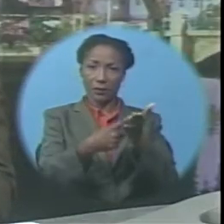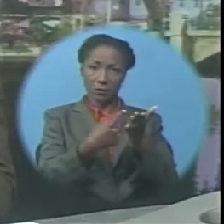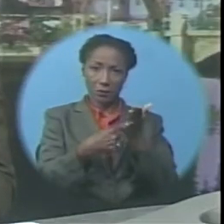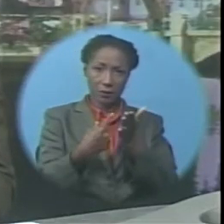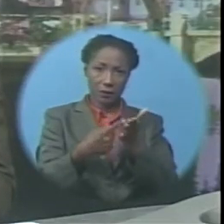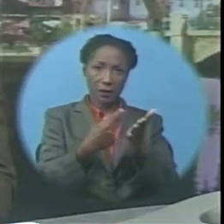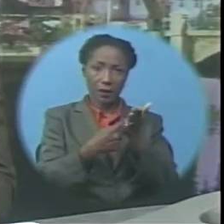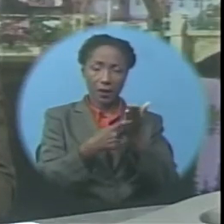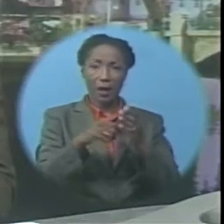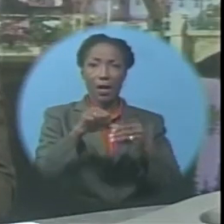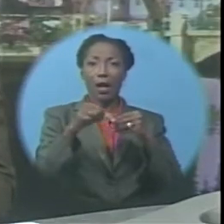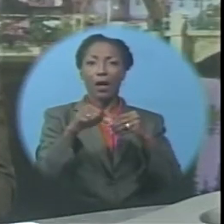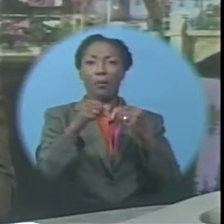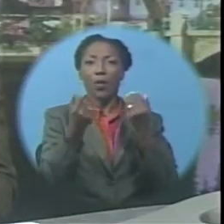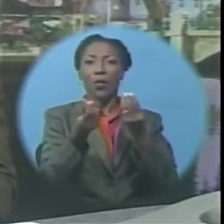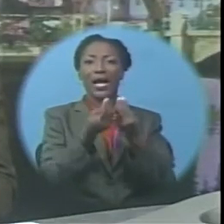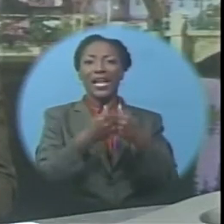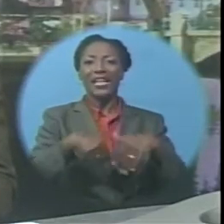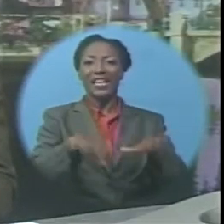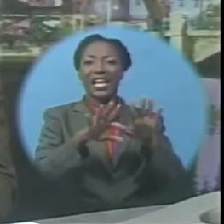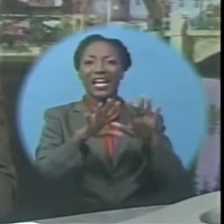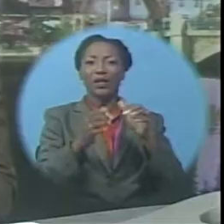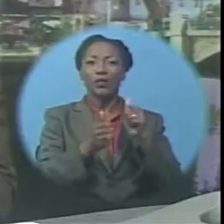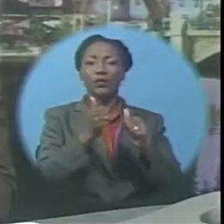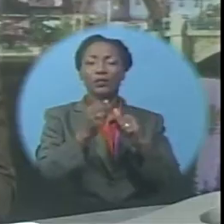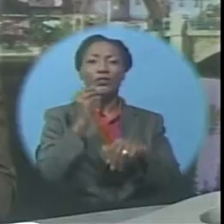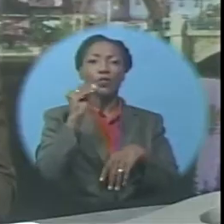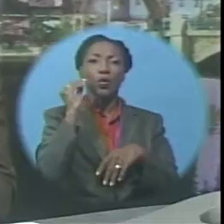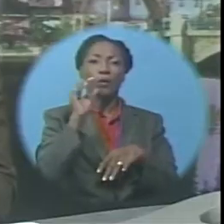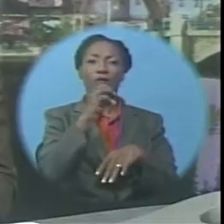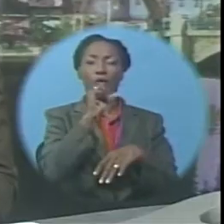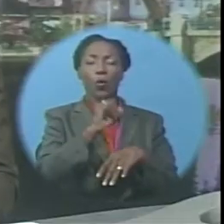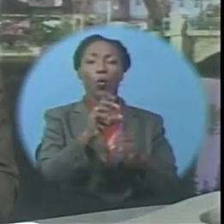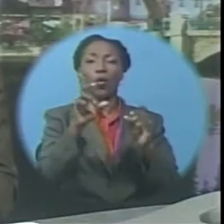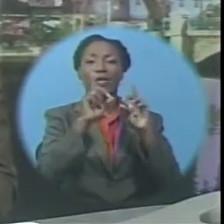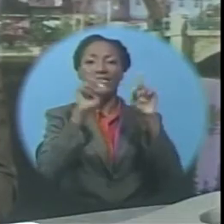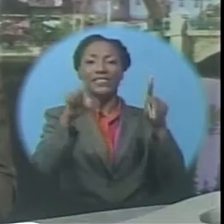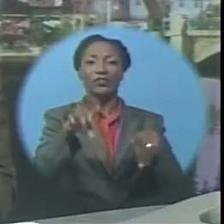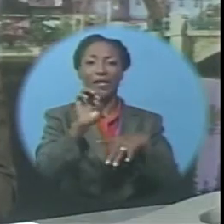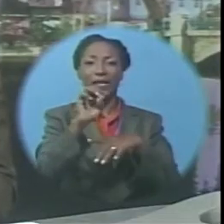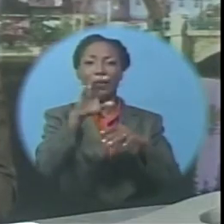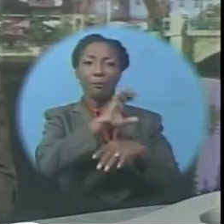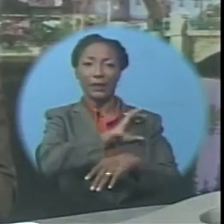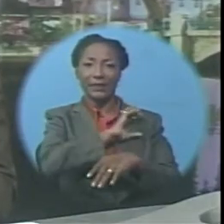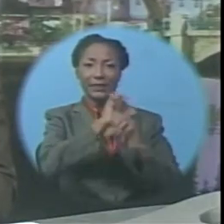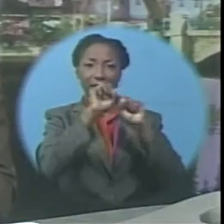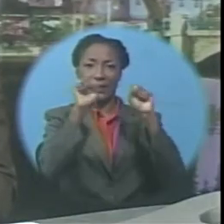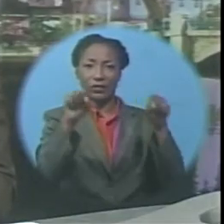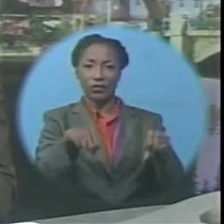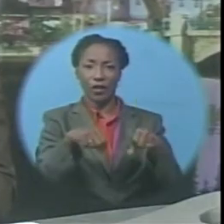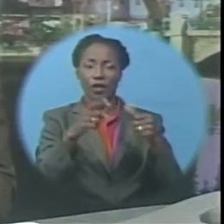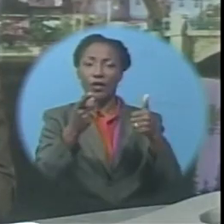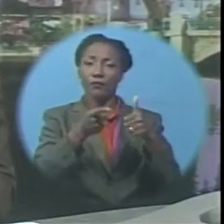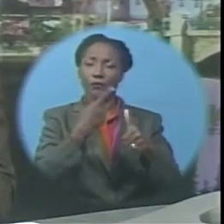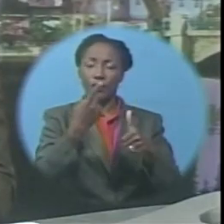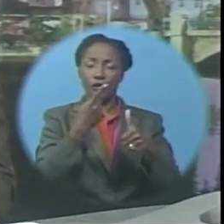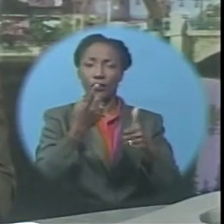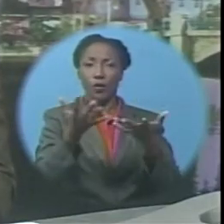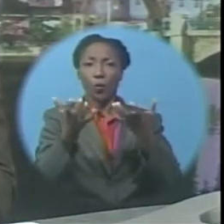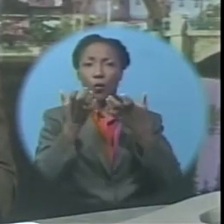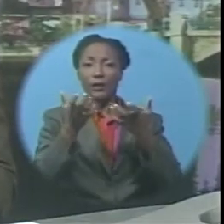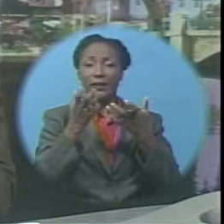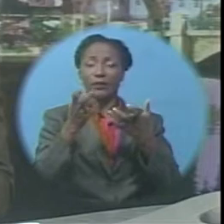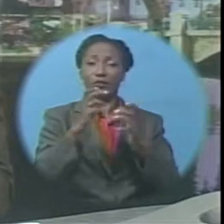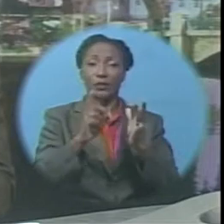surrounds land, which was the home of the old District E Police Station. It was first earmarked for tourism development by the Barbados